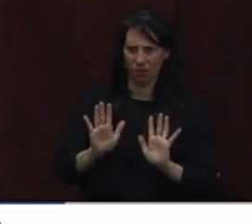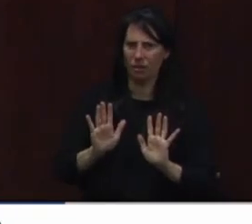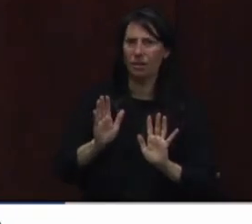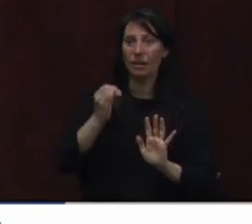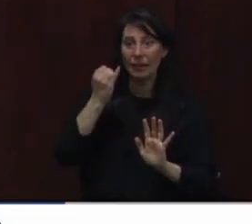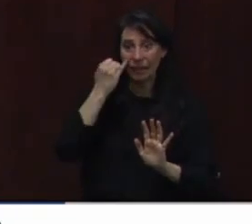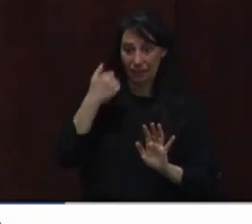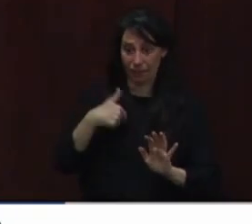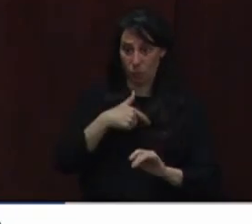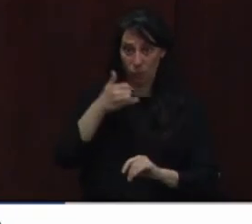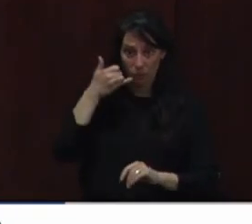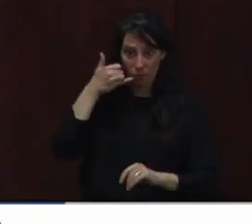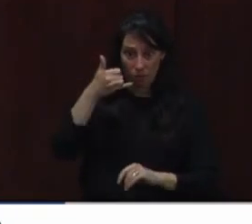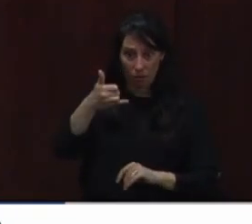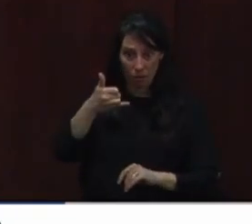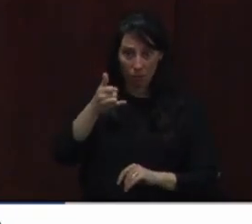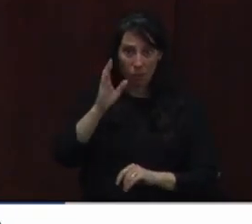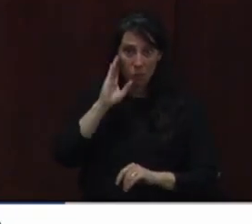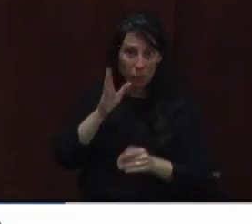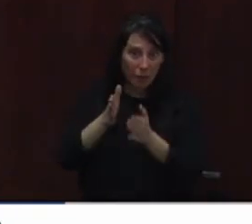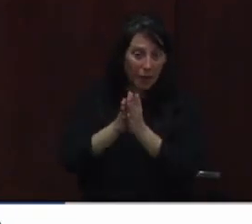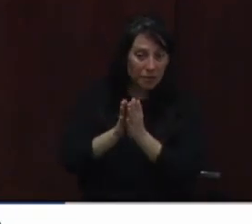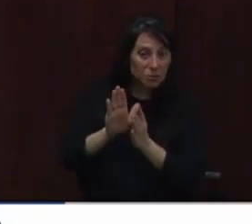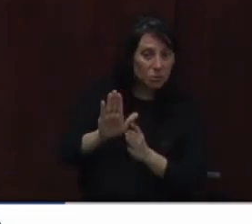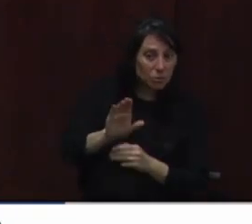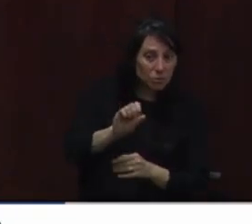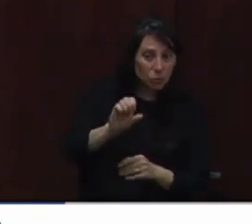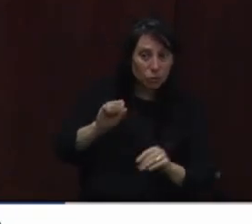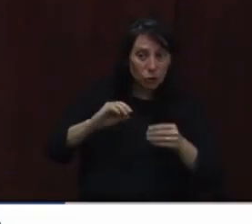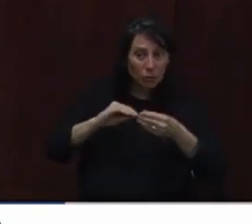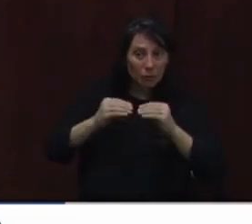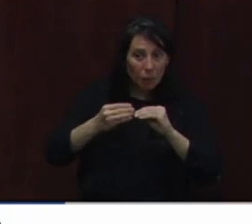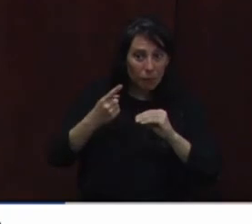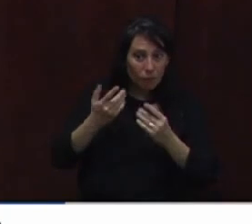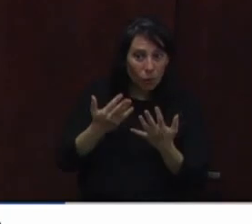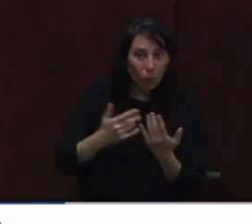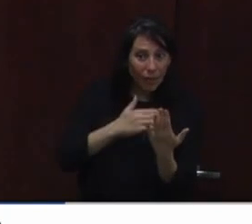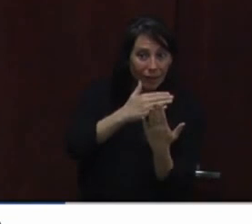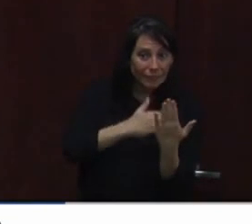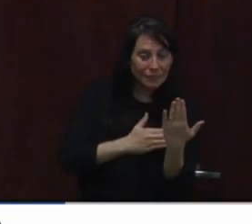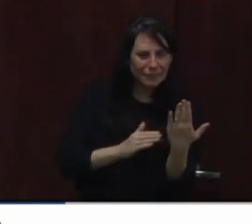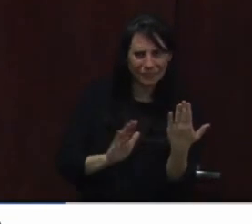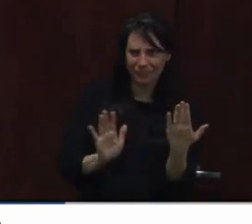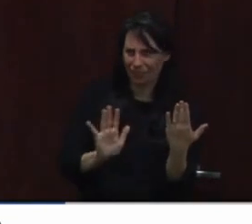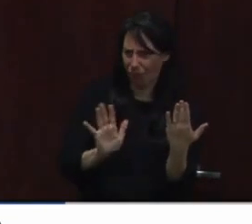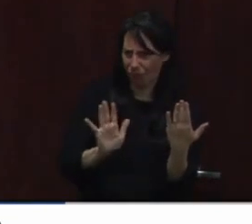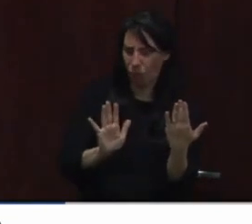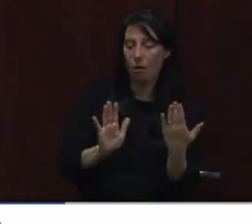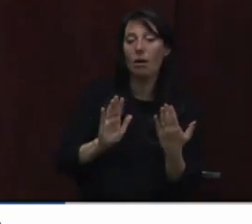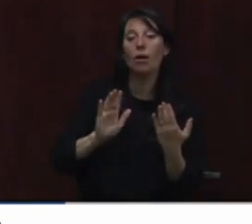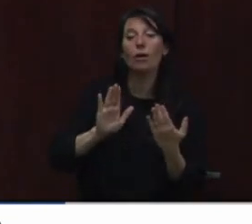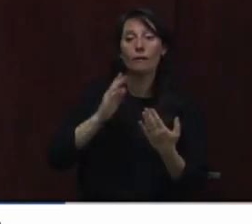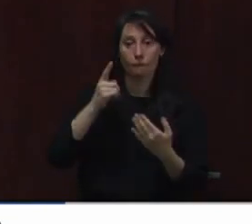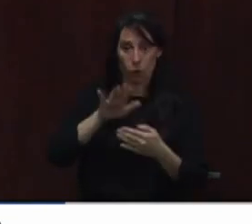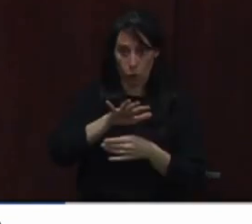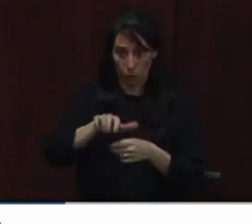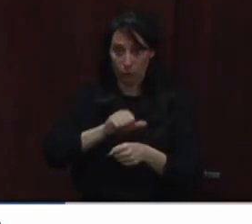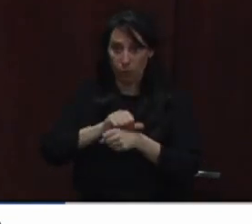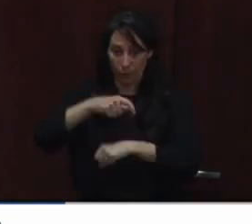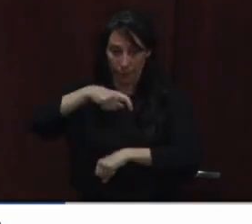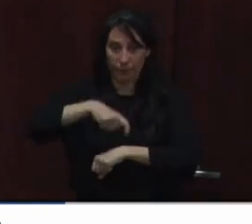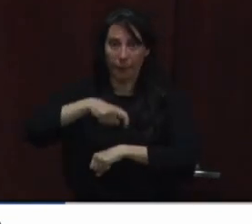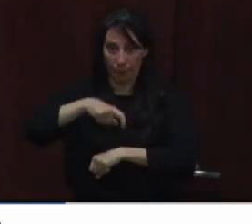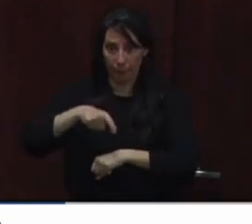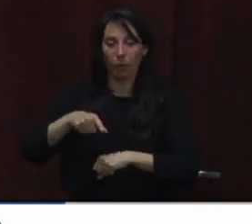you, we're not going to ask for your Social Security just to get you on the wait list. There's a consent form when it's time for your appointment that's going to ask you for lots of information